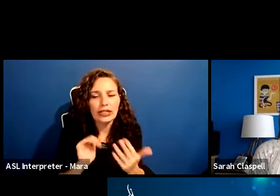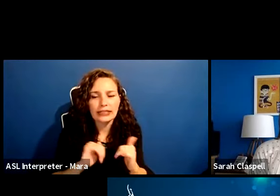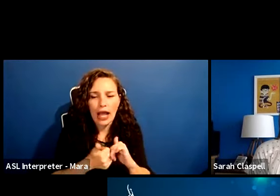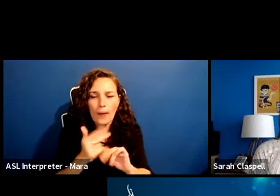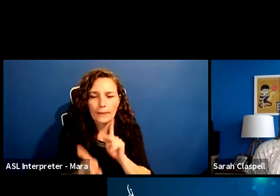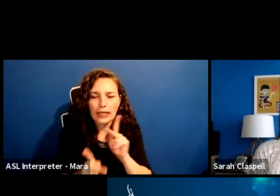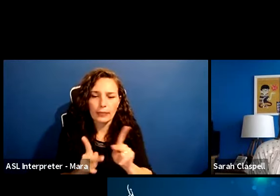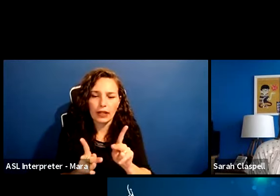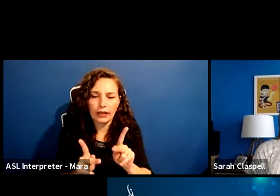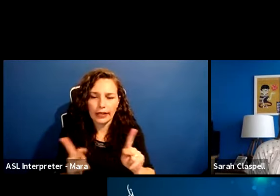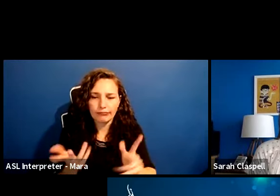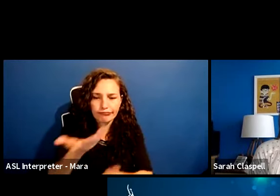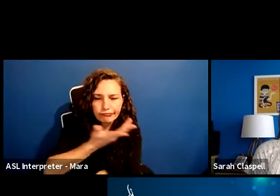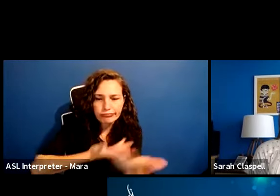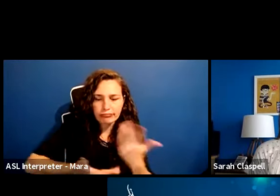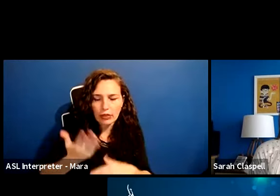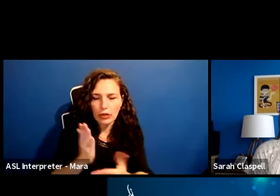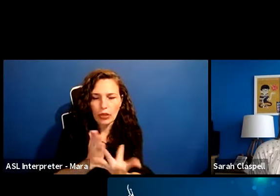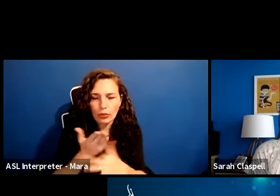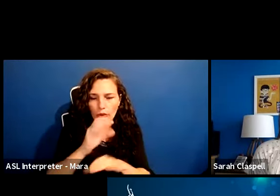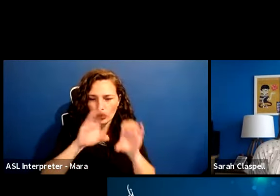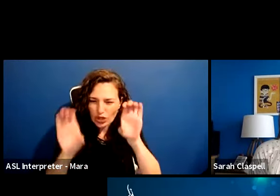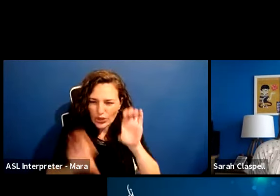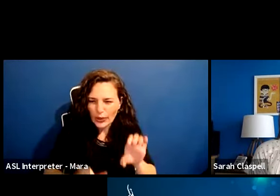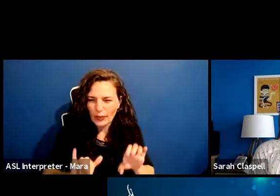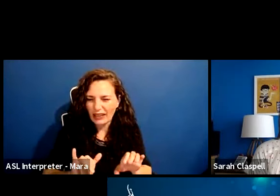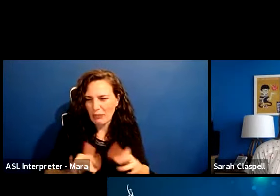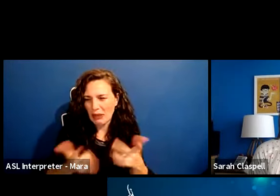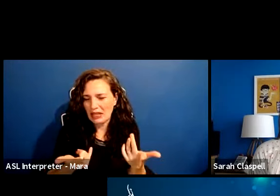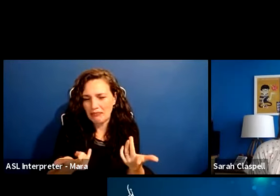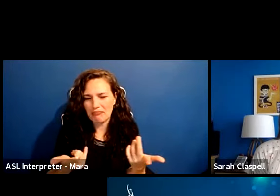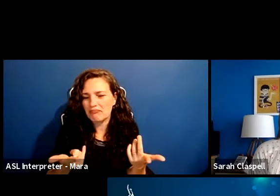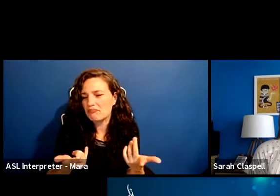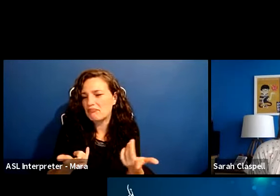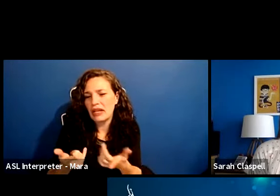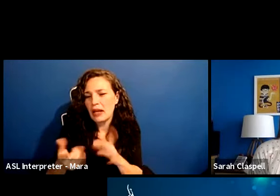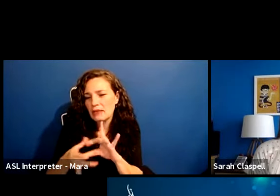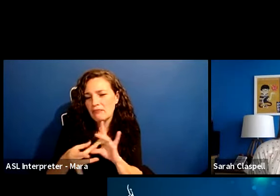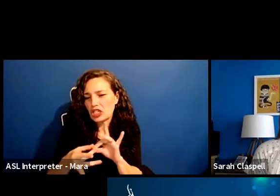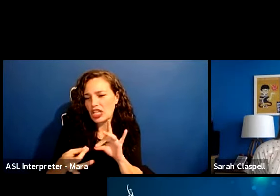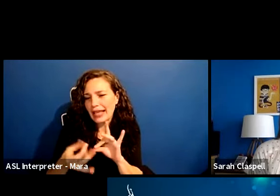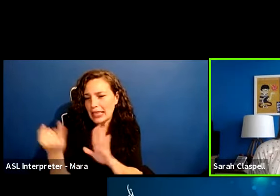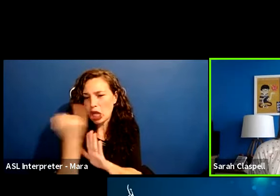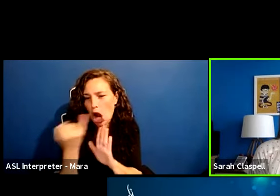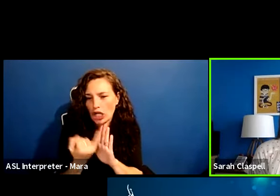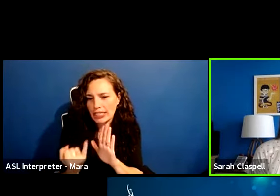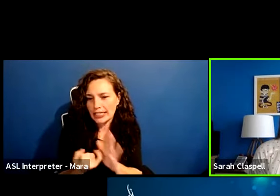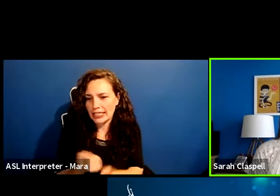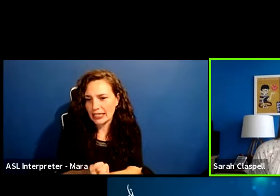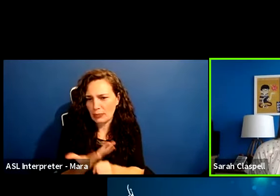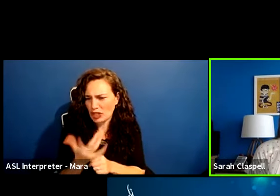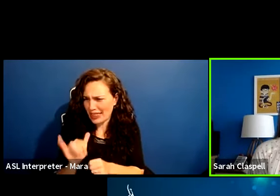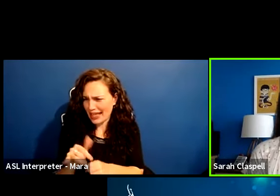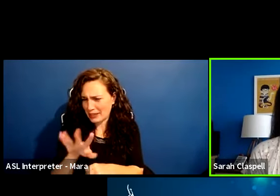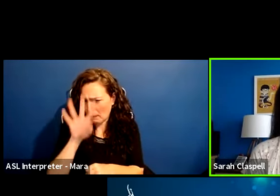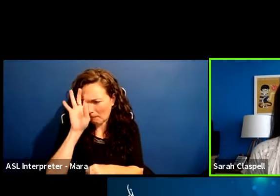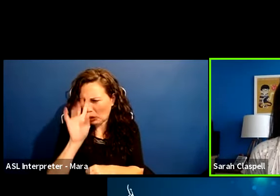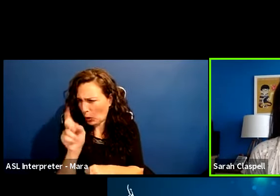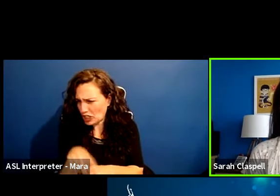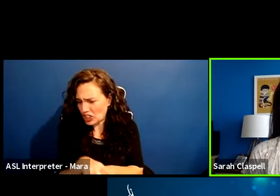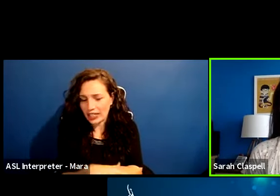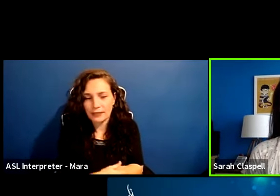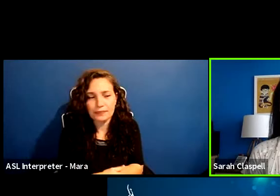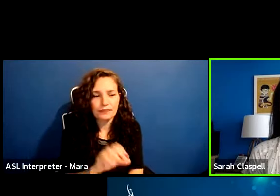the artistic connection around that. Would you say anything else about that? I think it's a question. lot of people have as well. Absolutely. Yeah.